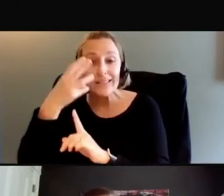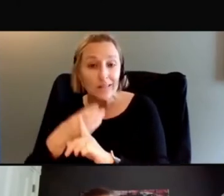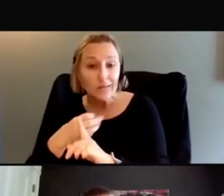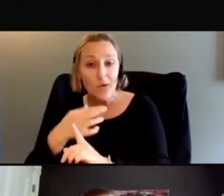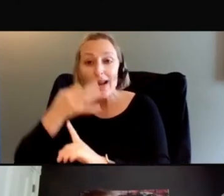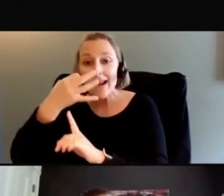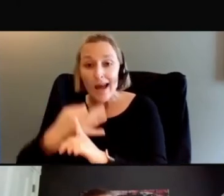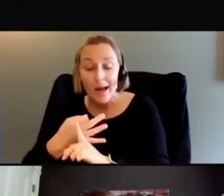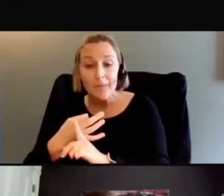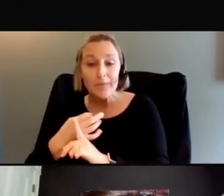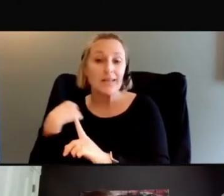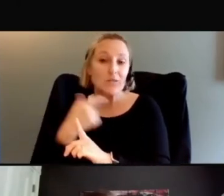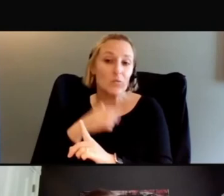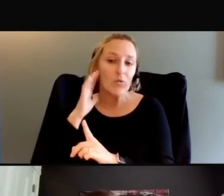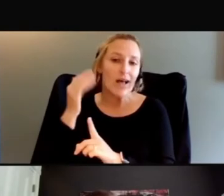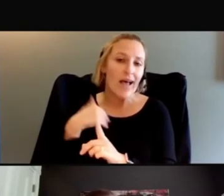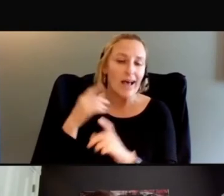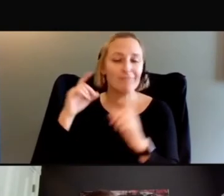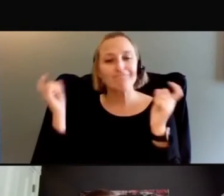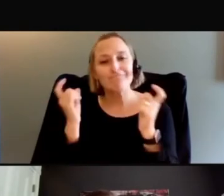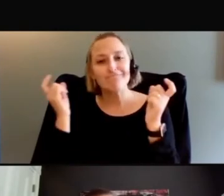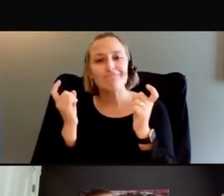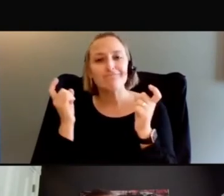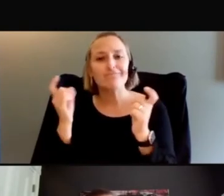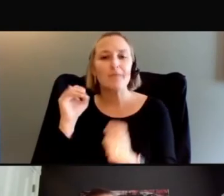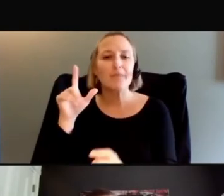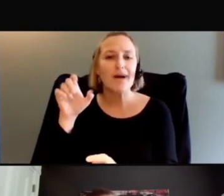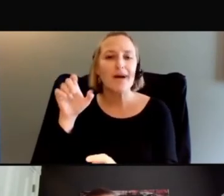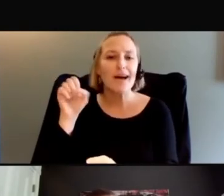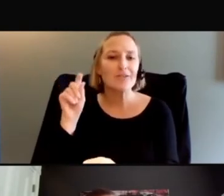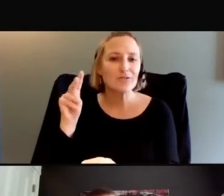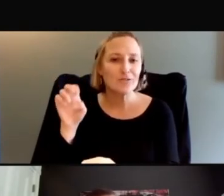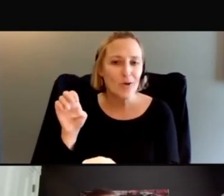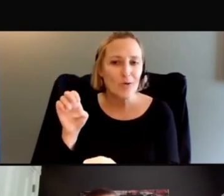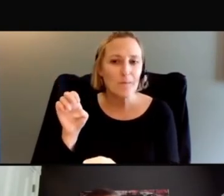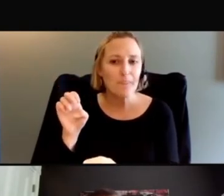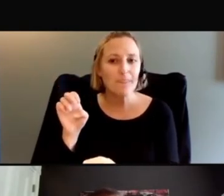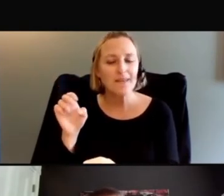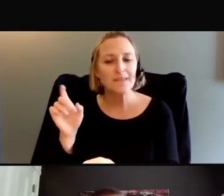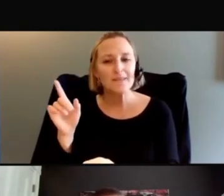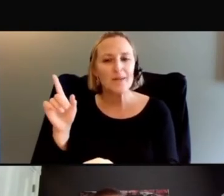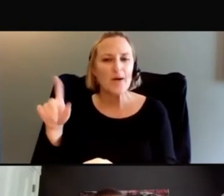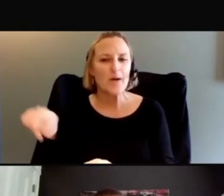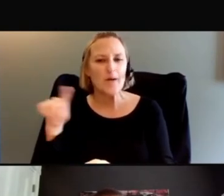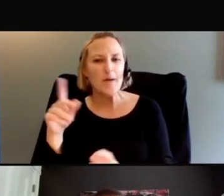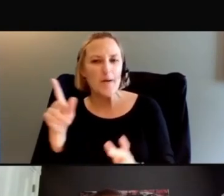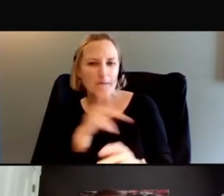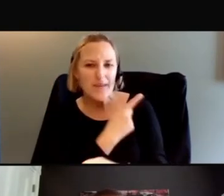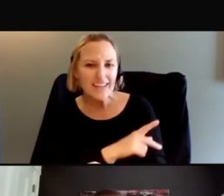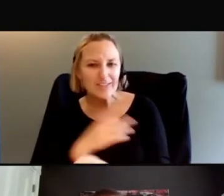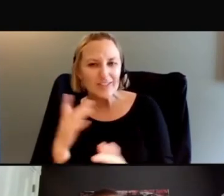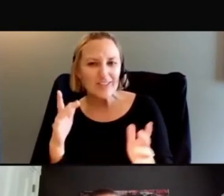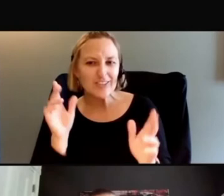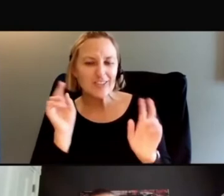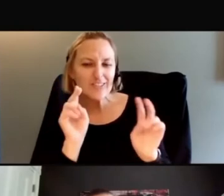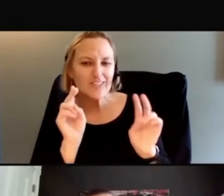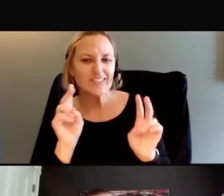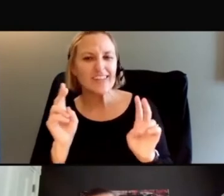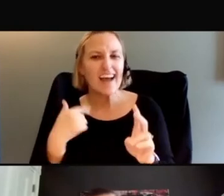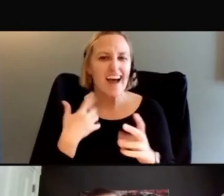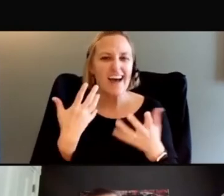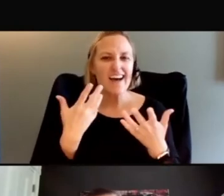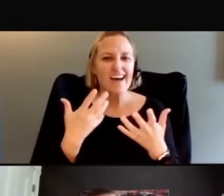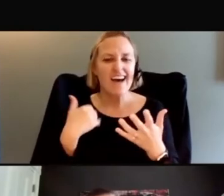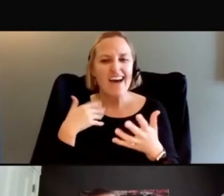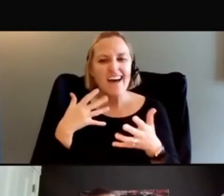months, we do a little milestone celebration. So yeah. So the patients are looking, Hey, Michael, it's nine months. I got three more